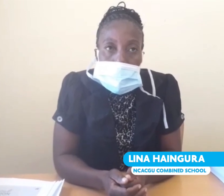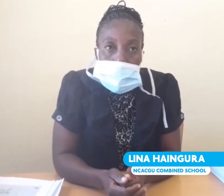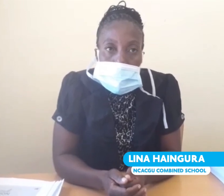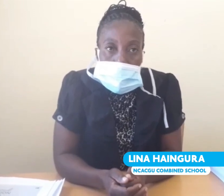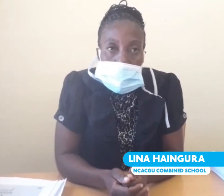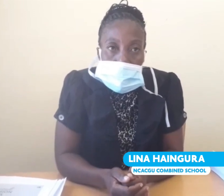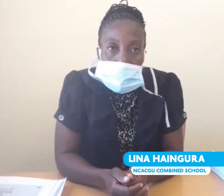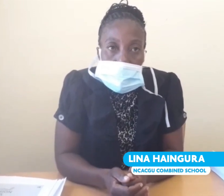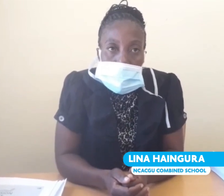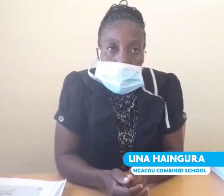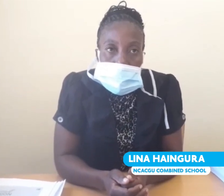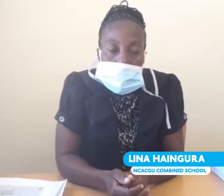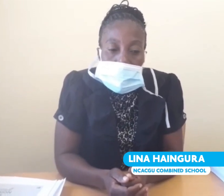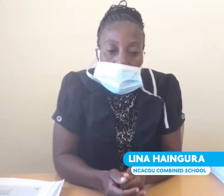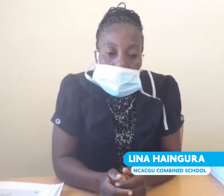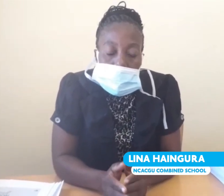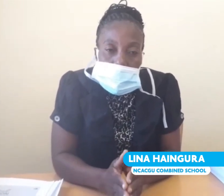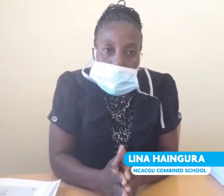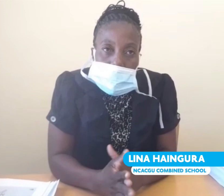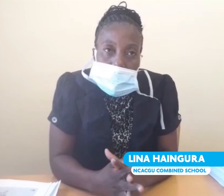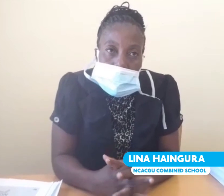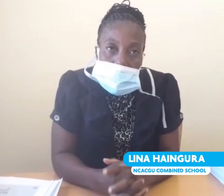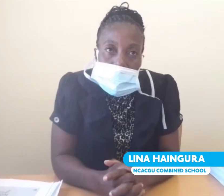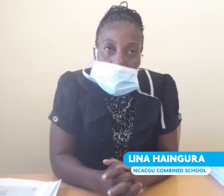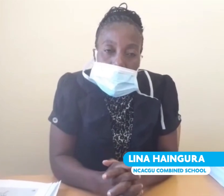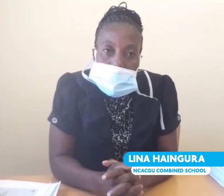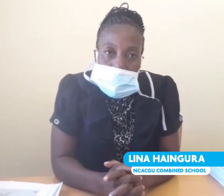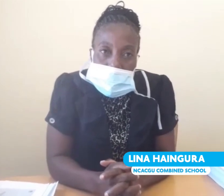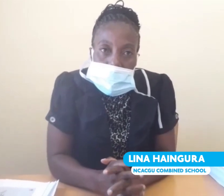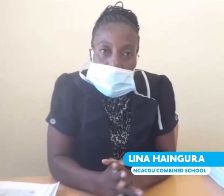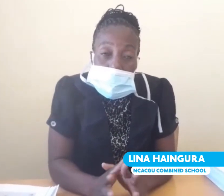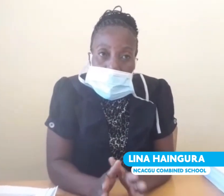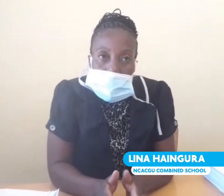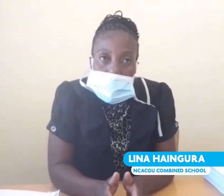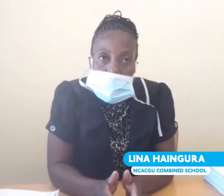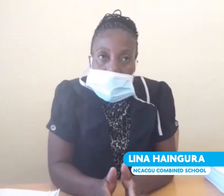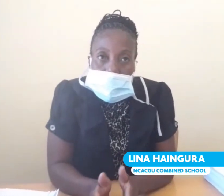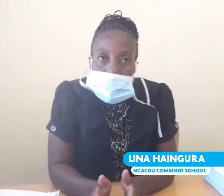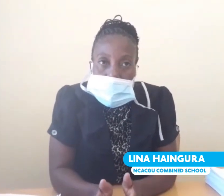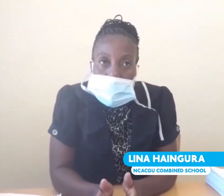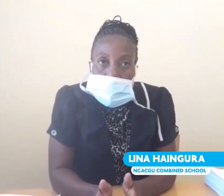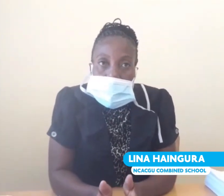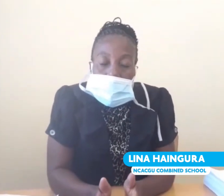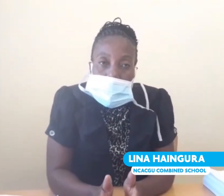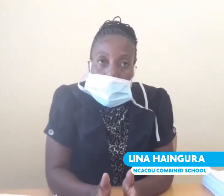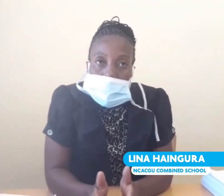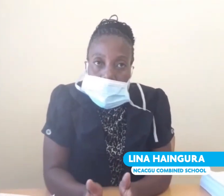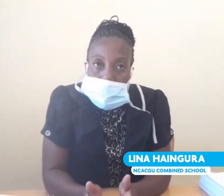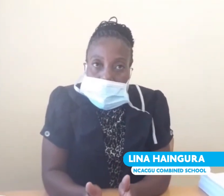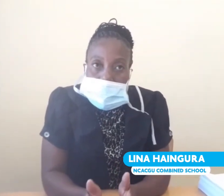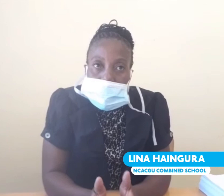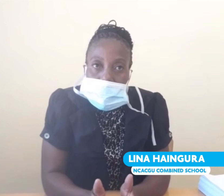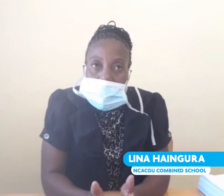should they do during this period we are requesting parents to be there for this kid so that when